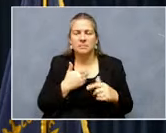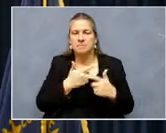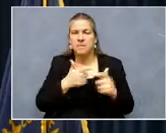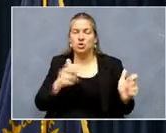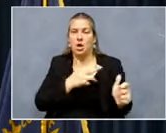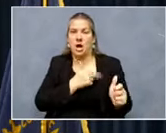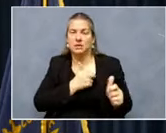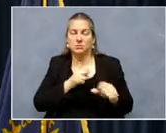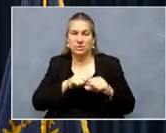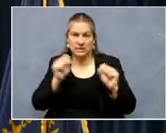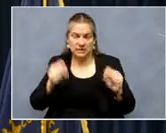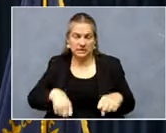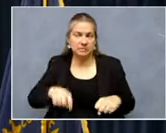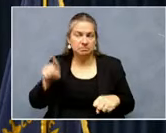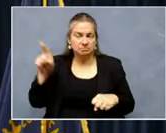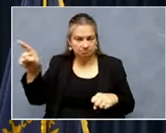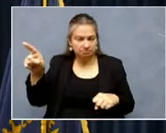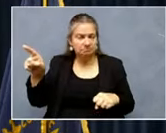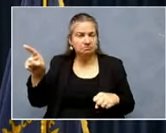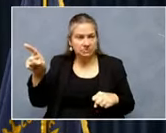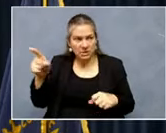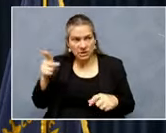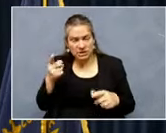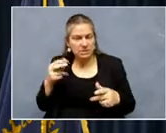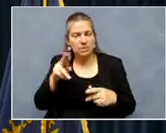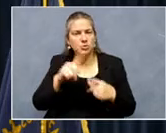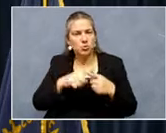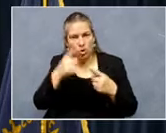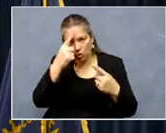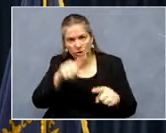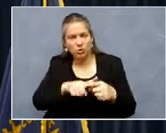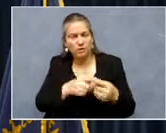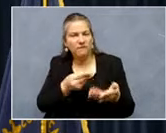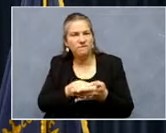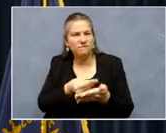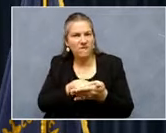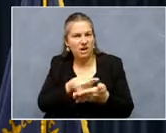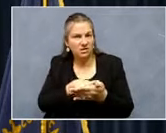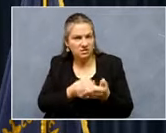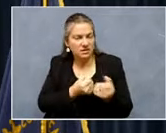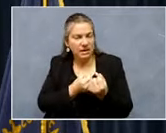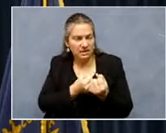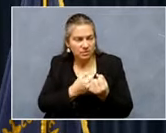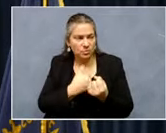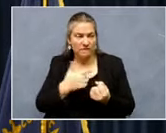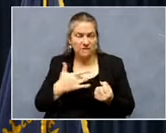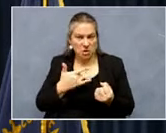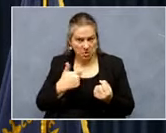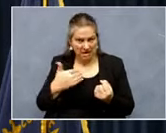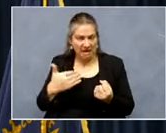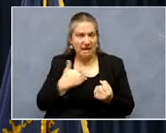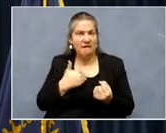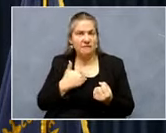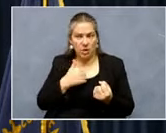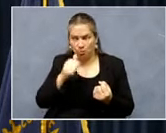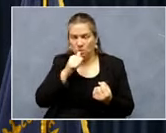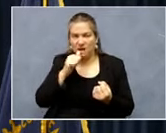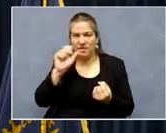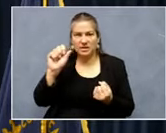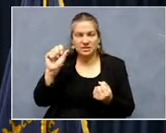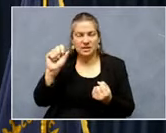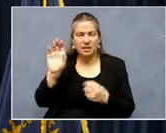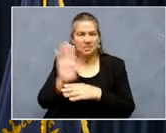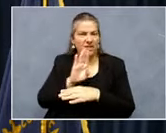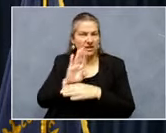primarily step up and, and agree to help fund, uh, it. We believe we now have the, the private sector funding necessary